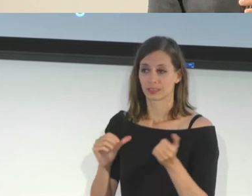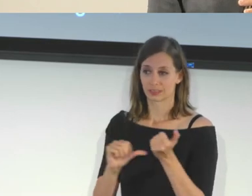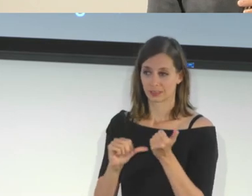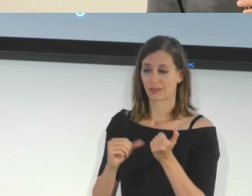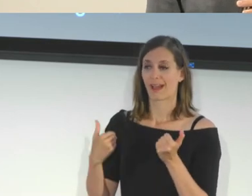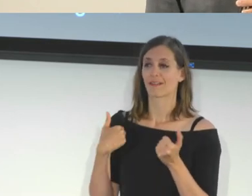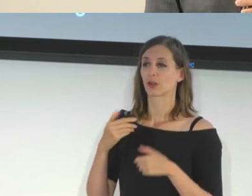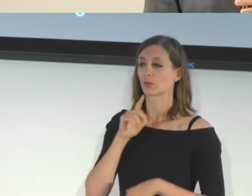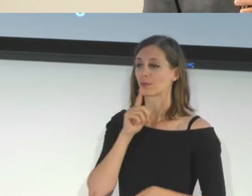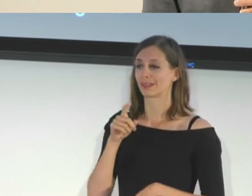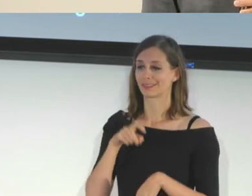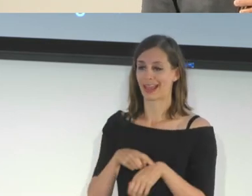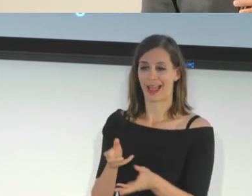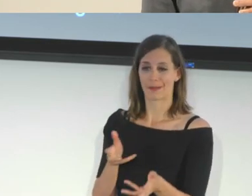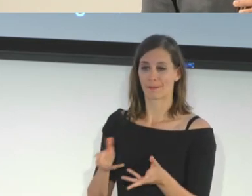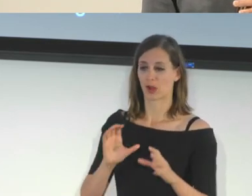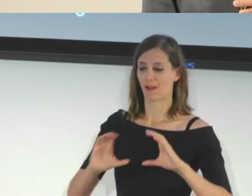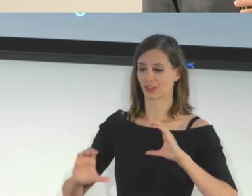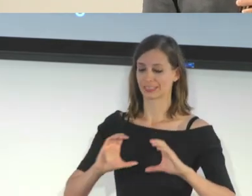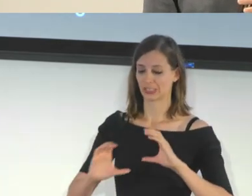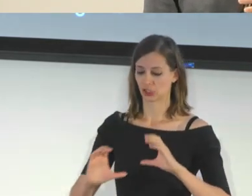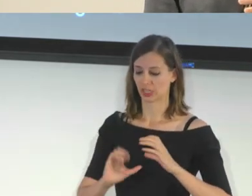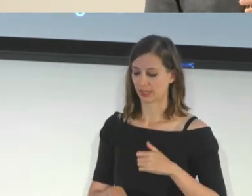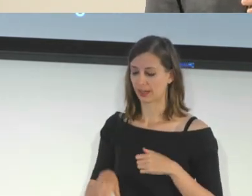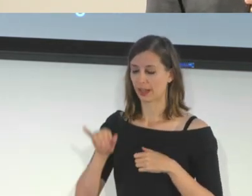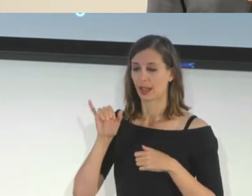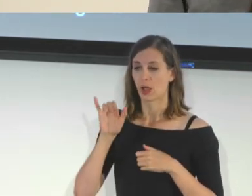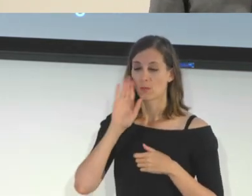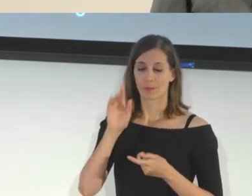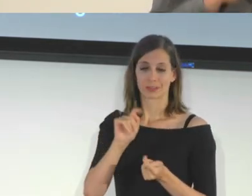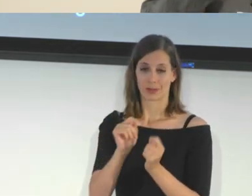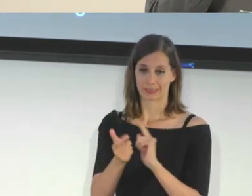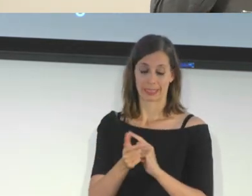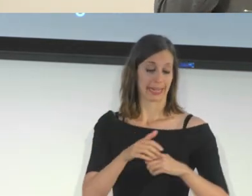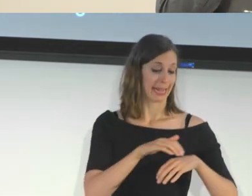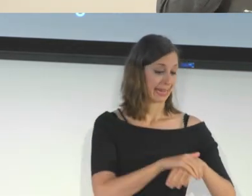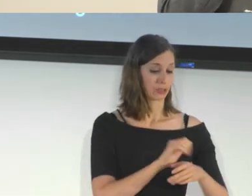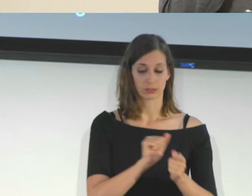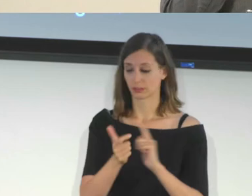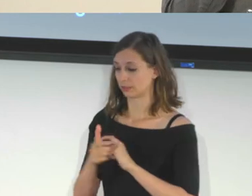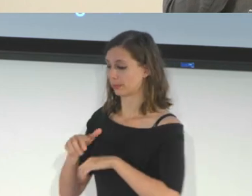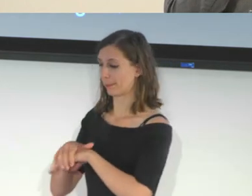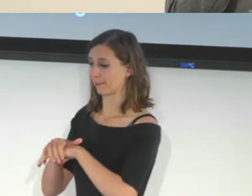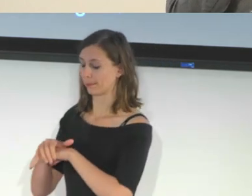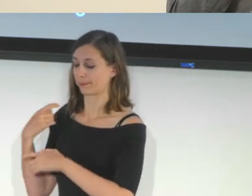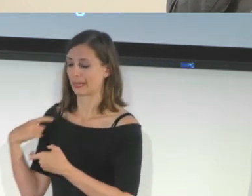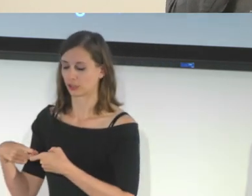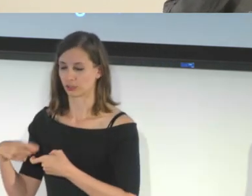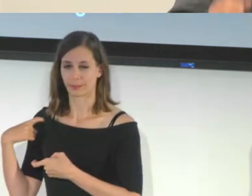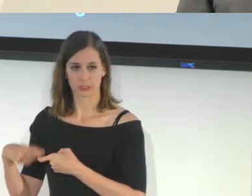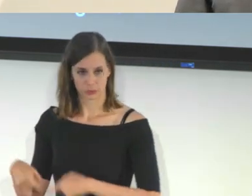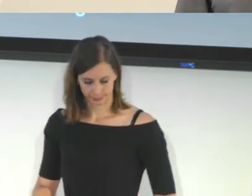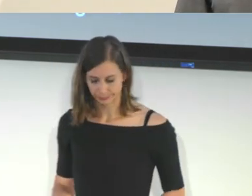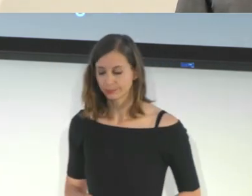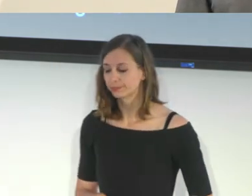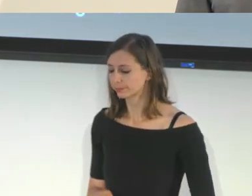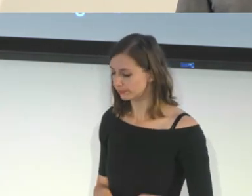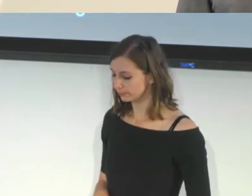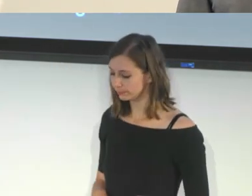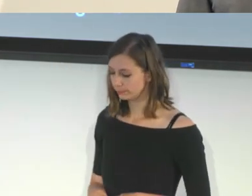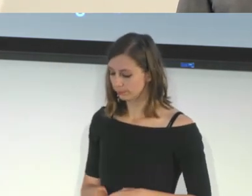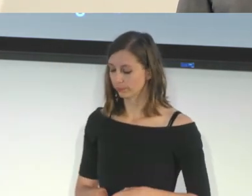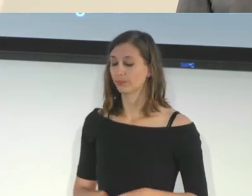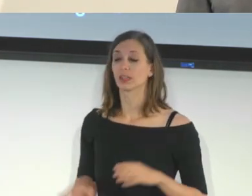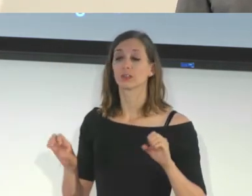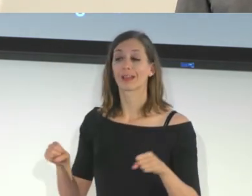conversation that's translated between English and Spanish. So basically on that one, you can also do it on a